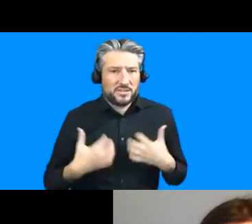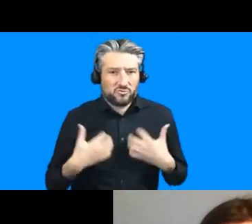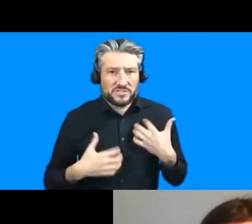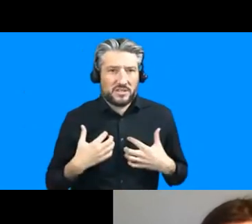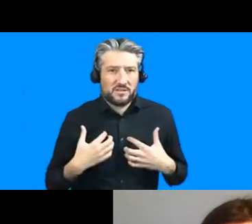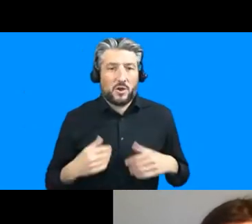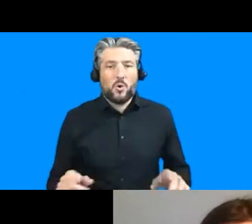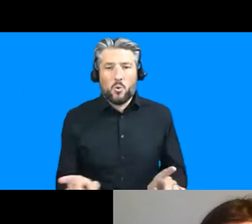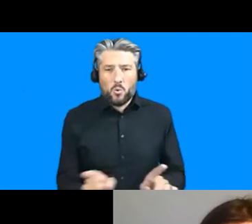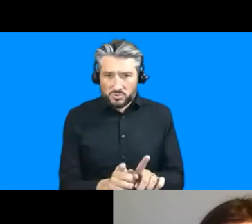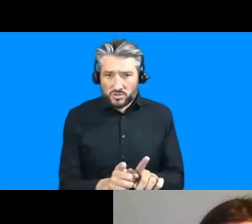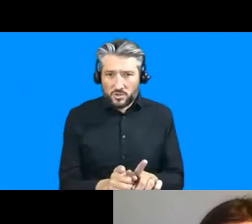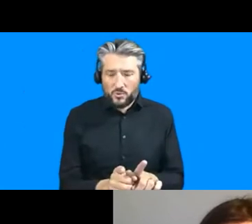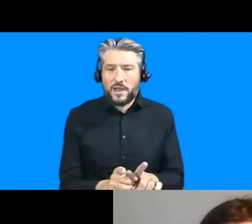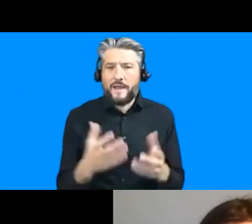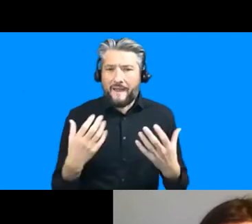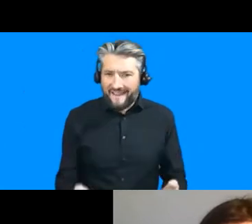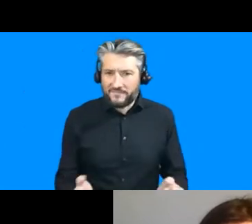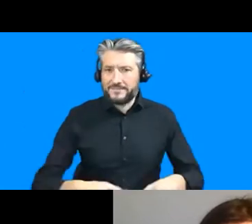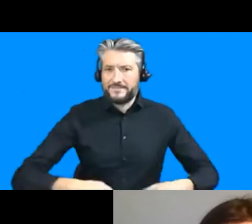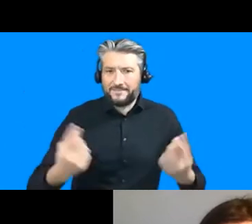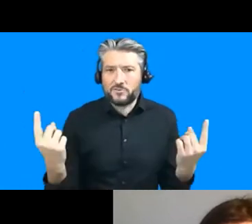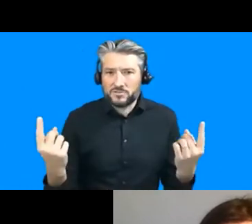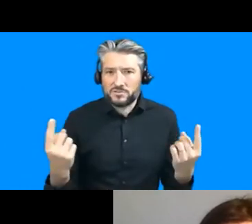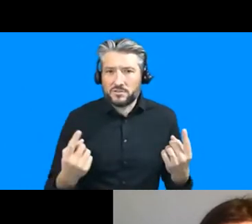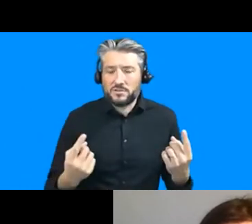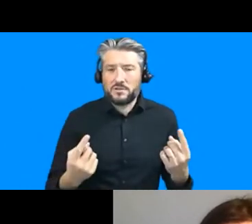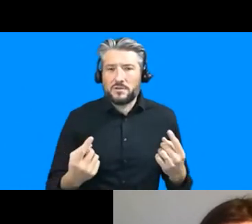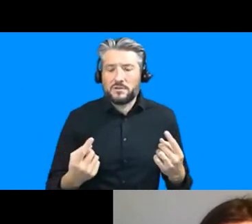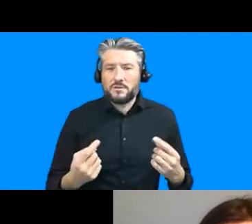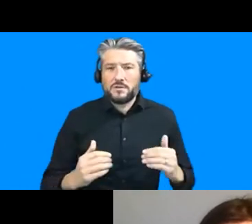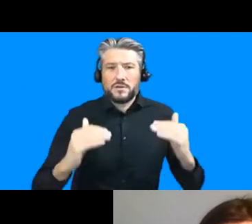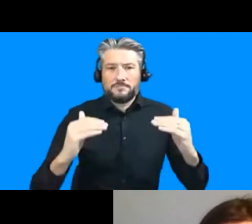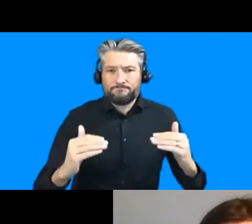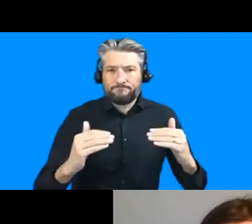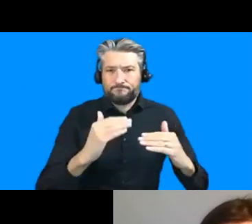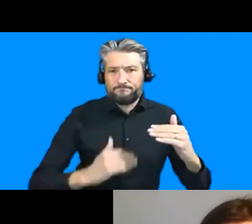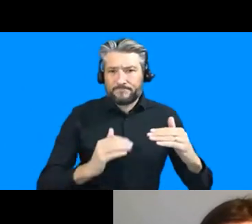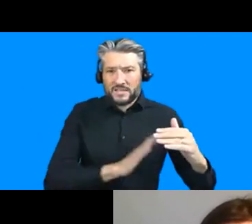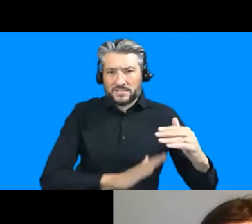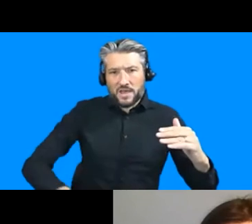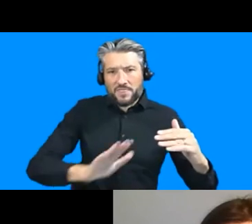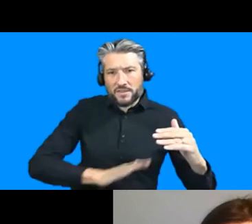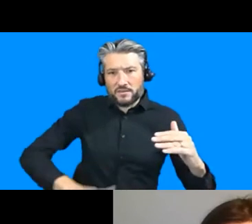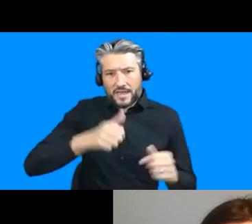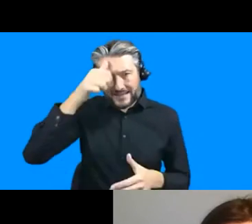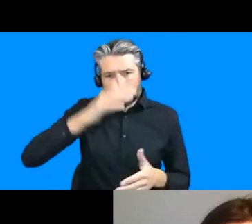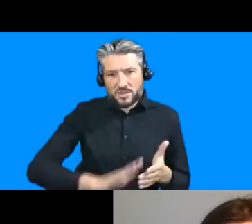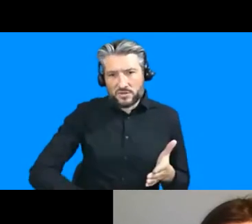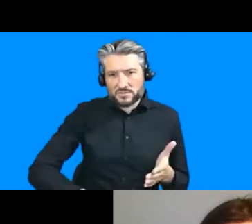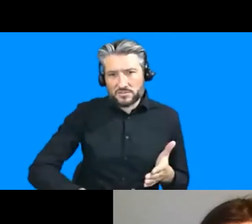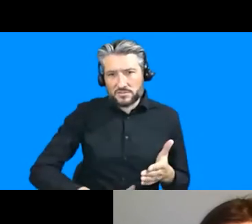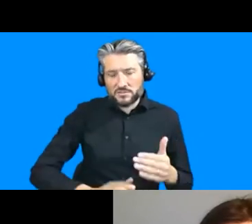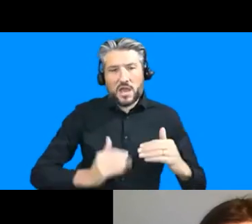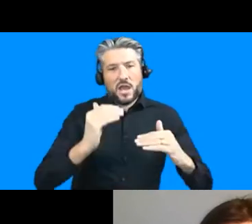about uh southern experiences or certainly from the southern urban view and that is that the